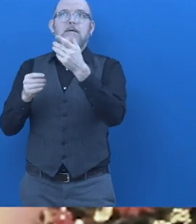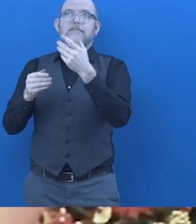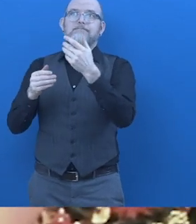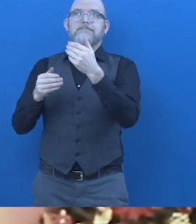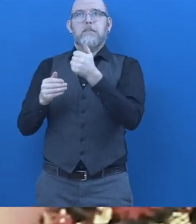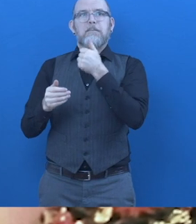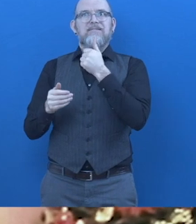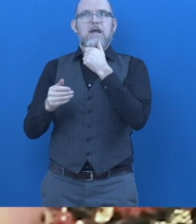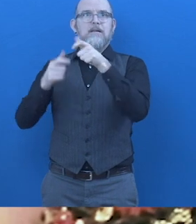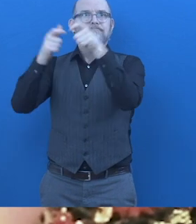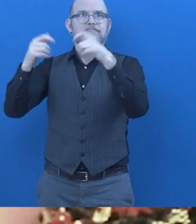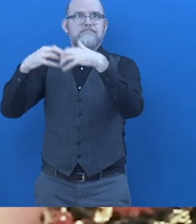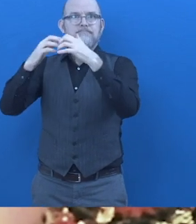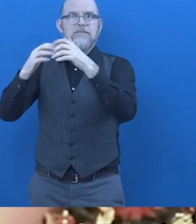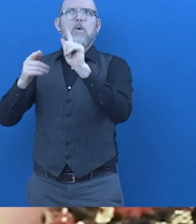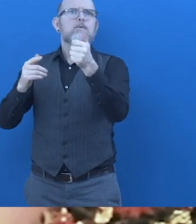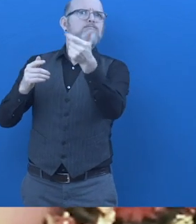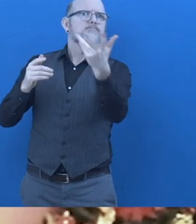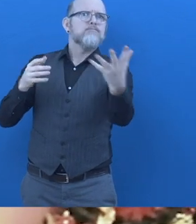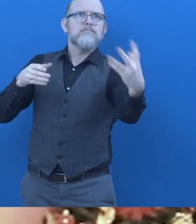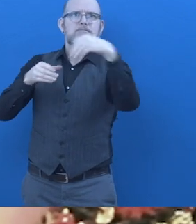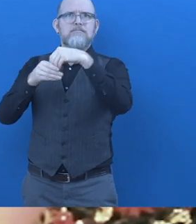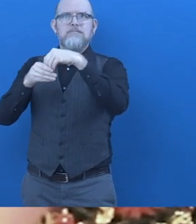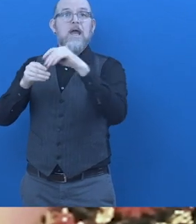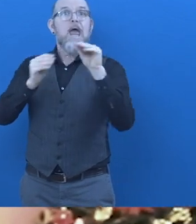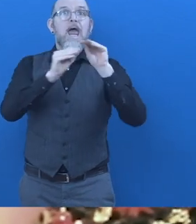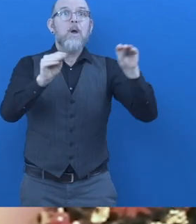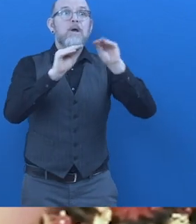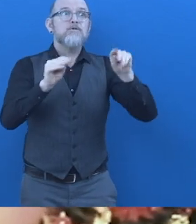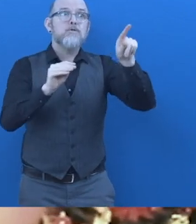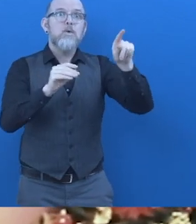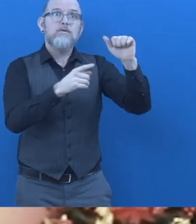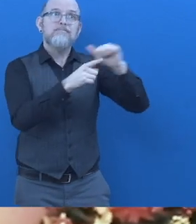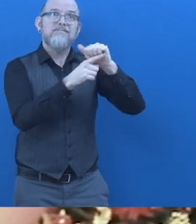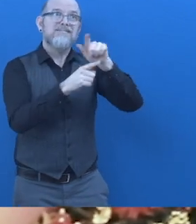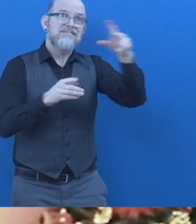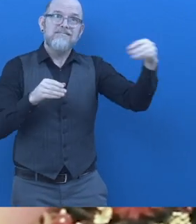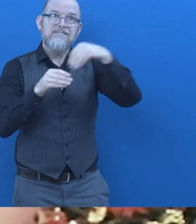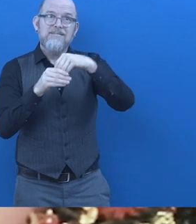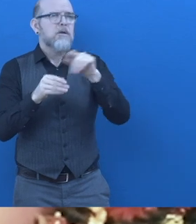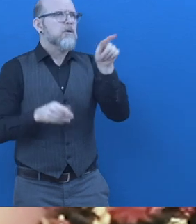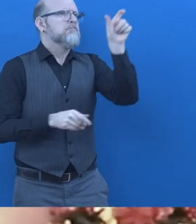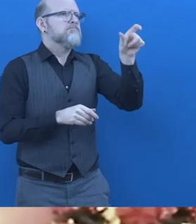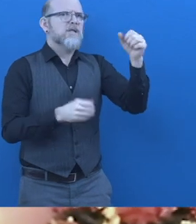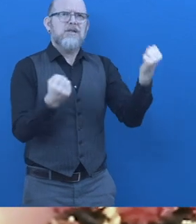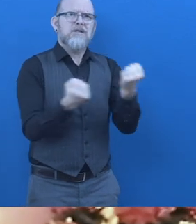the syndicates of the private sector or inside the teaching